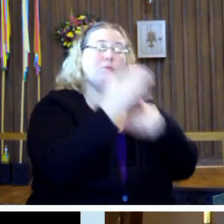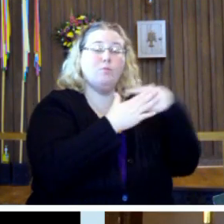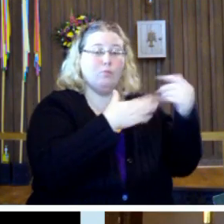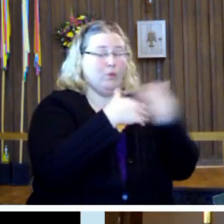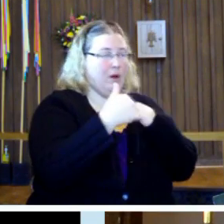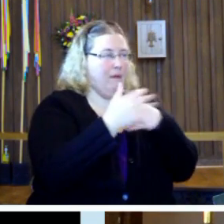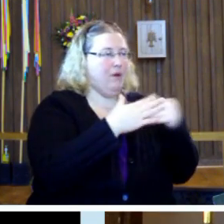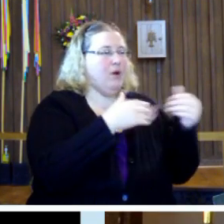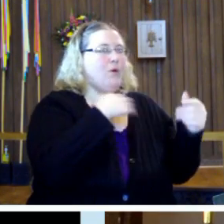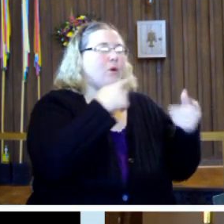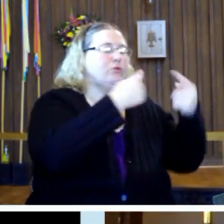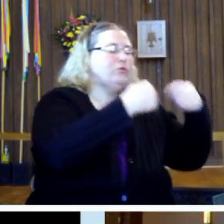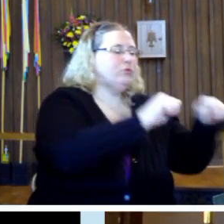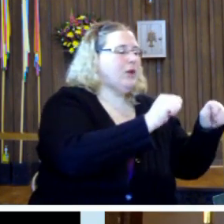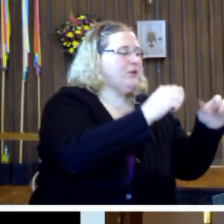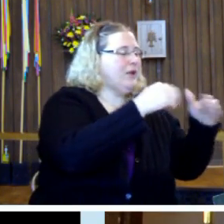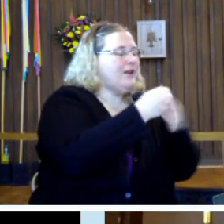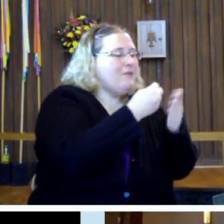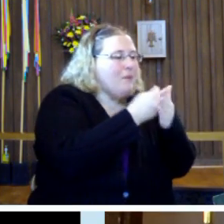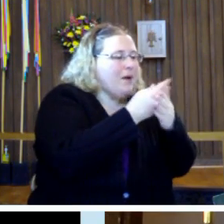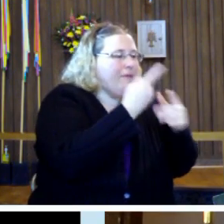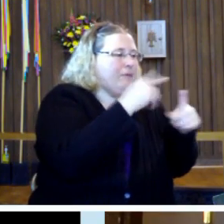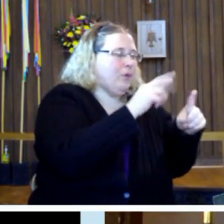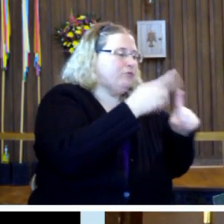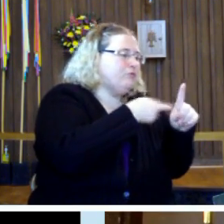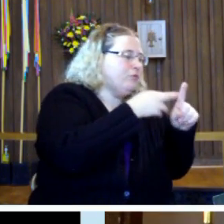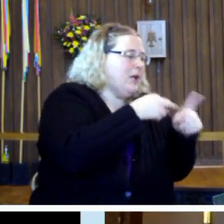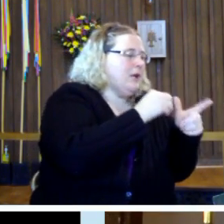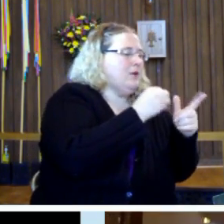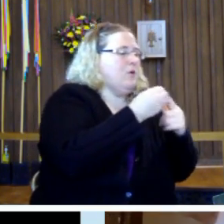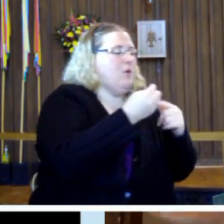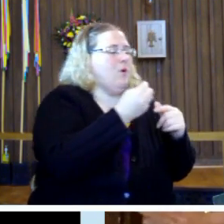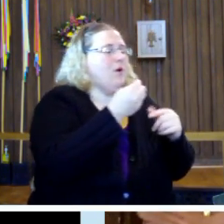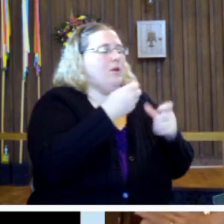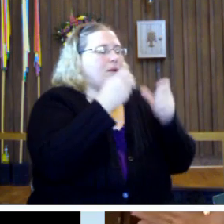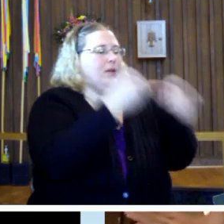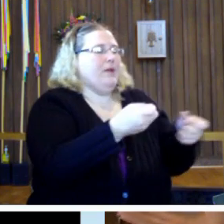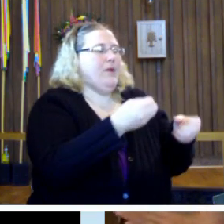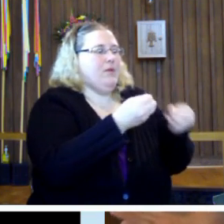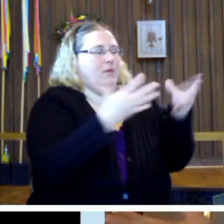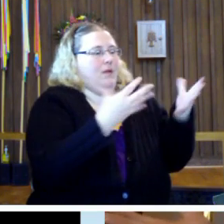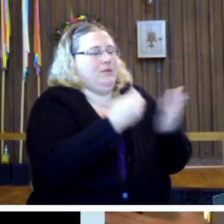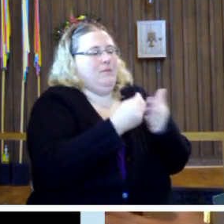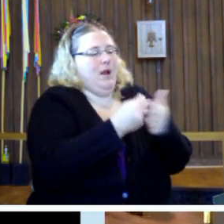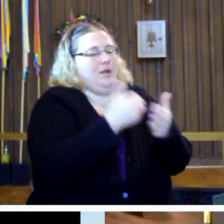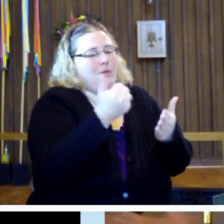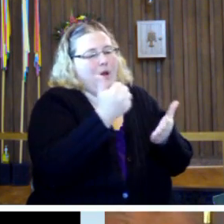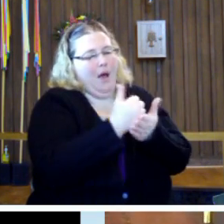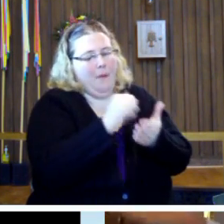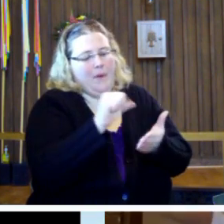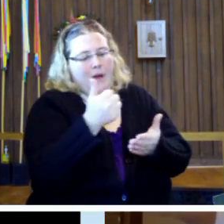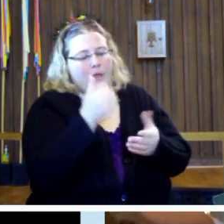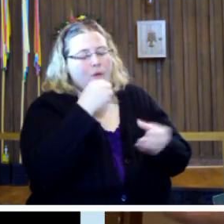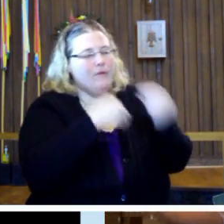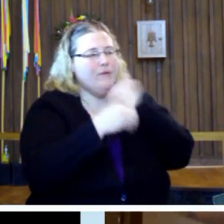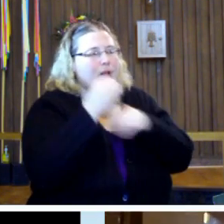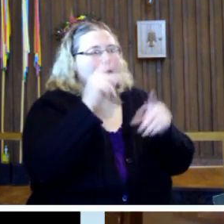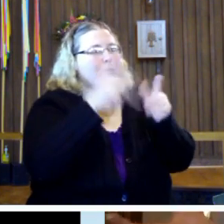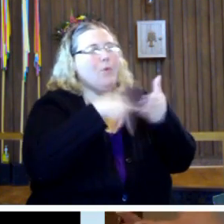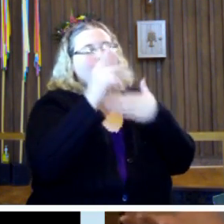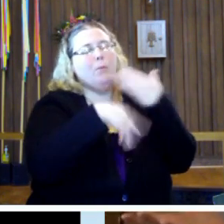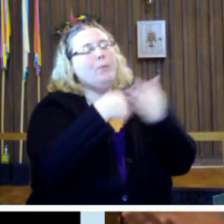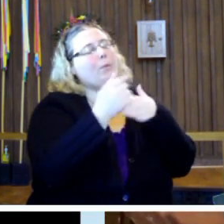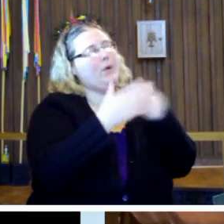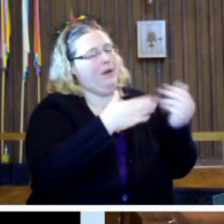whether they were trying to get enough money for rent or whether they were giving lots of money to help in a feeding program, whatever